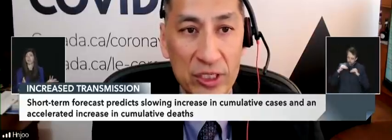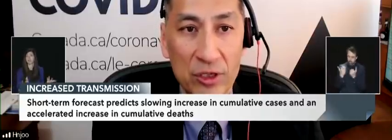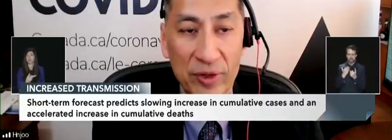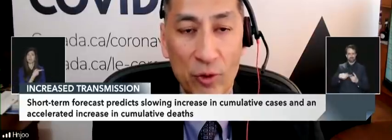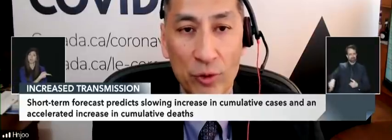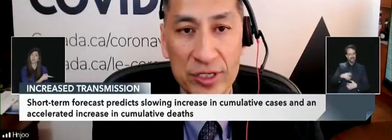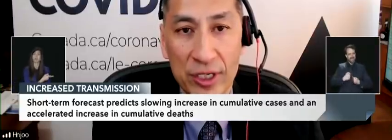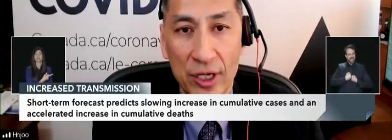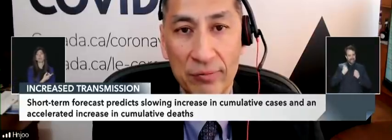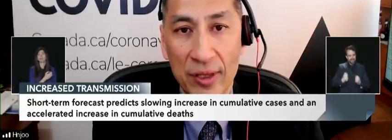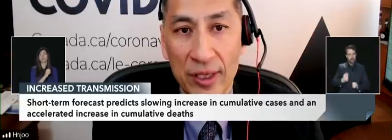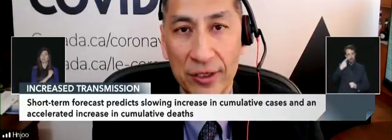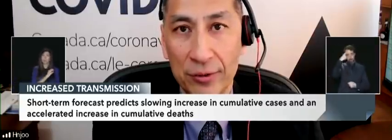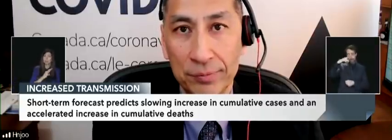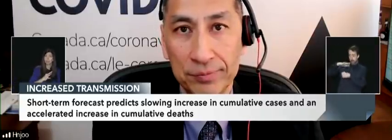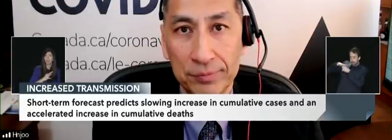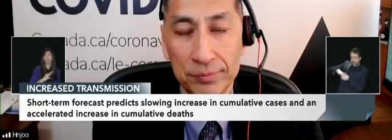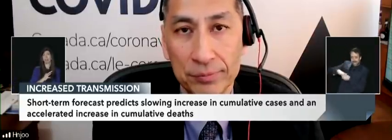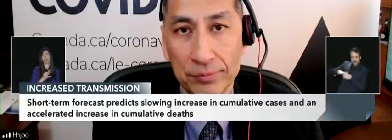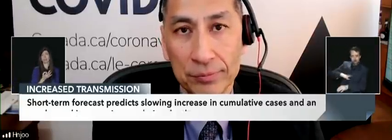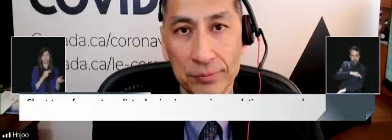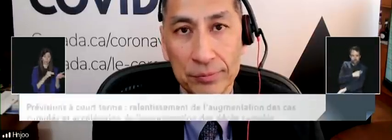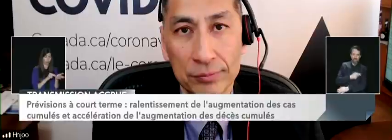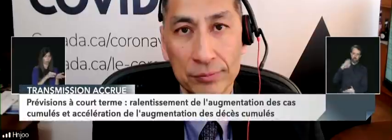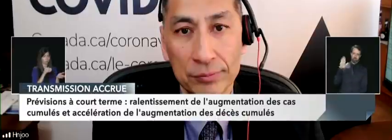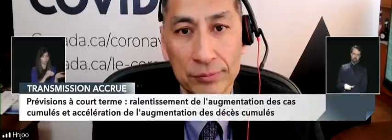that's really what we need to be focusing on. Thank you.